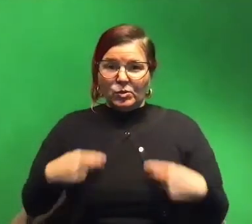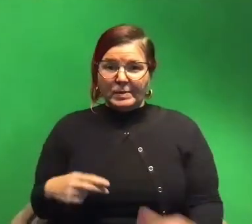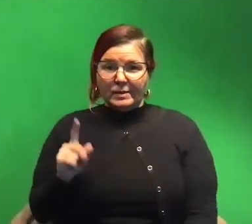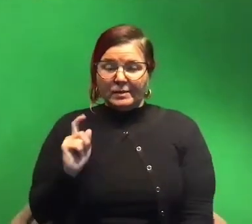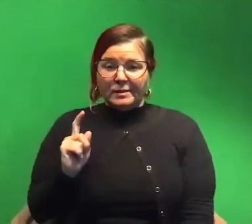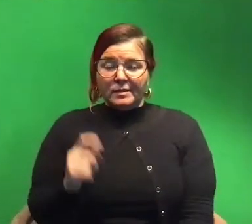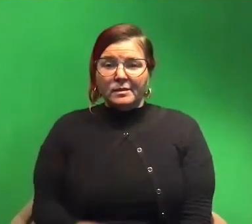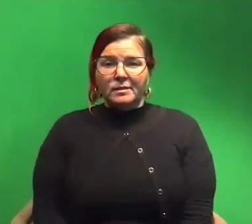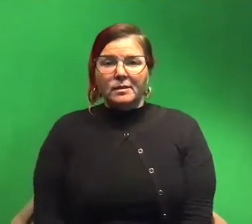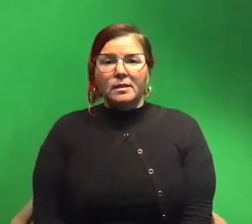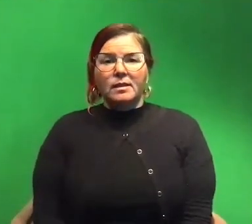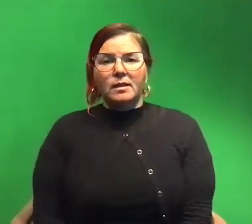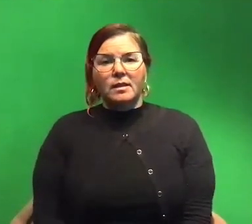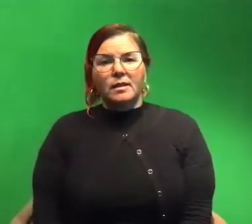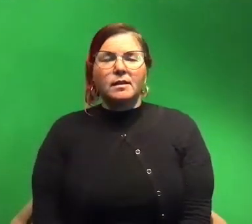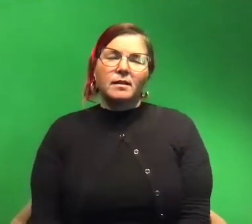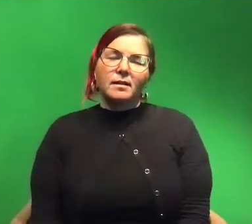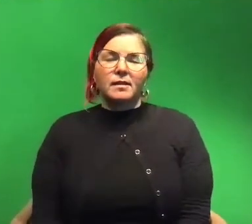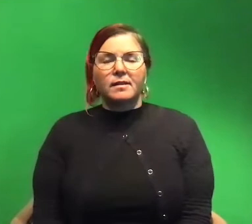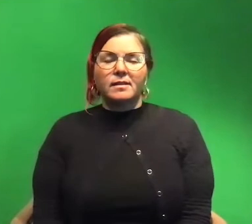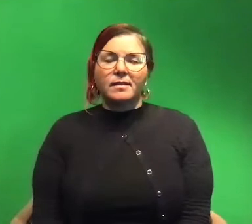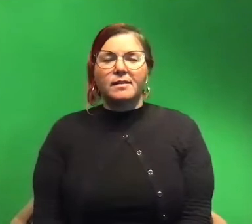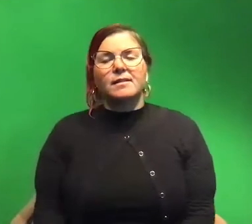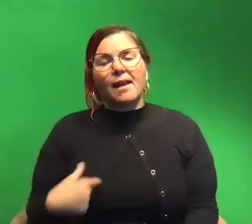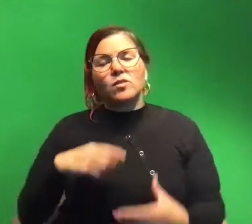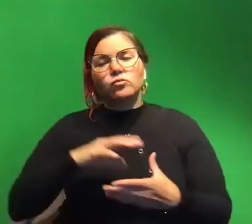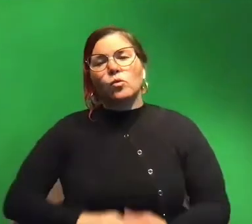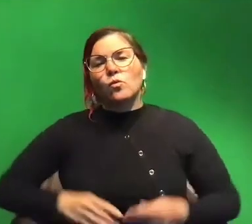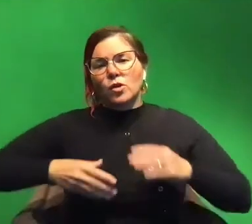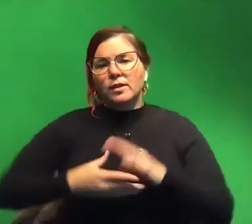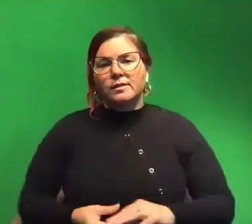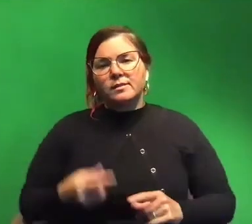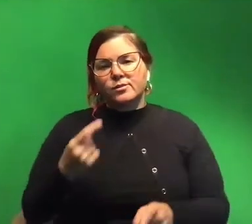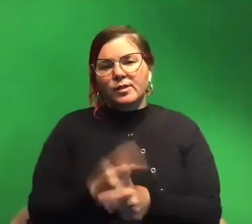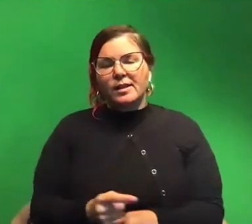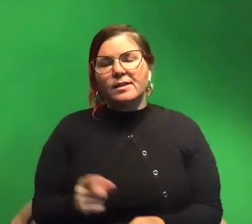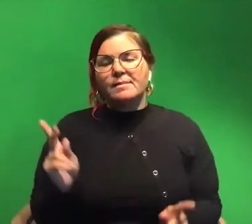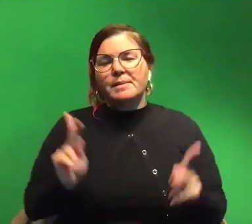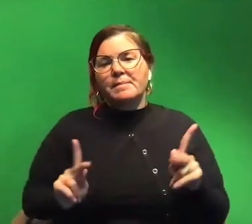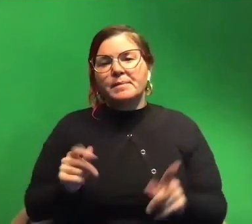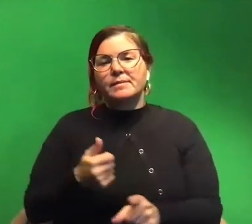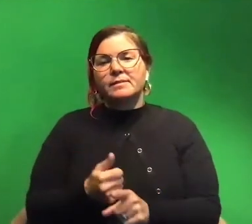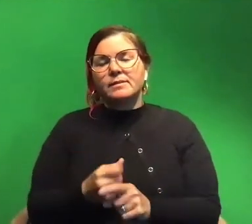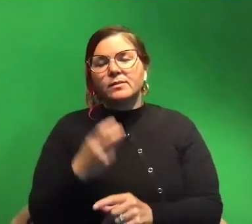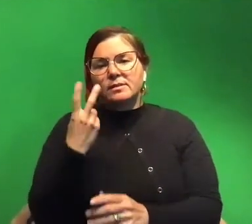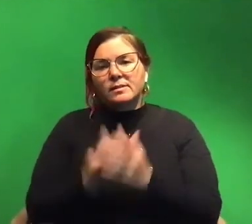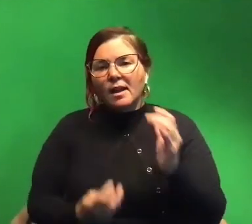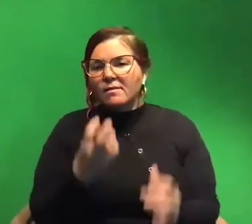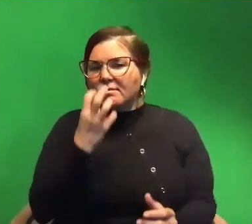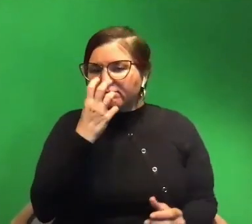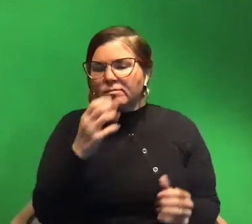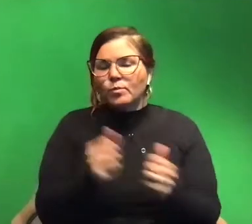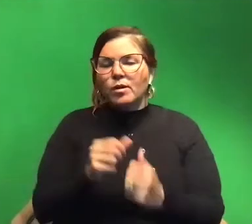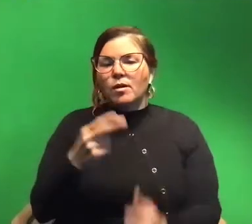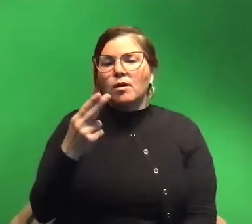i wouldn't well i mean there's stories right there's stories about people diving out with the humbolts